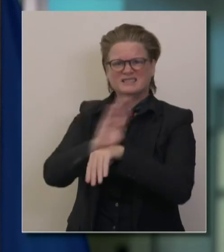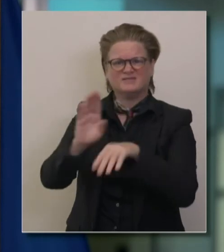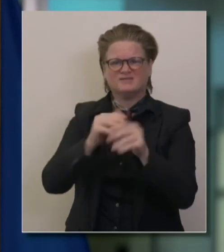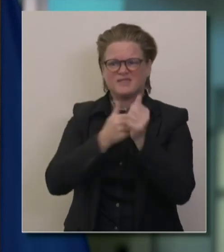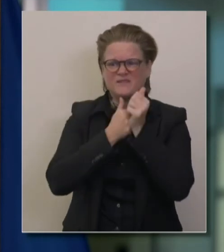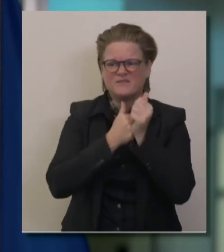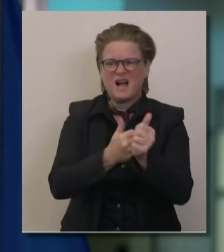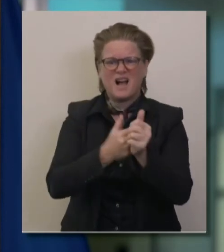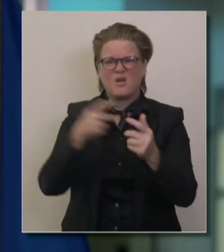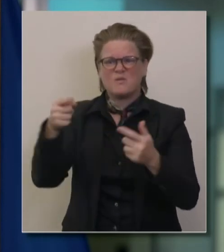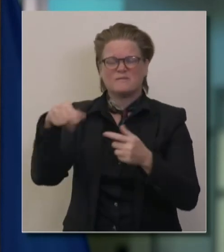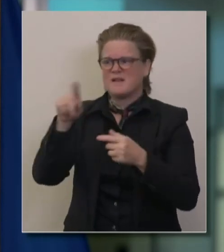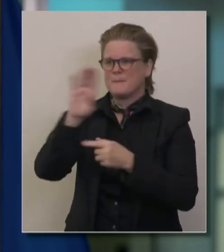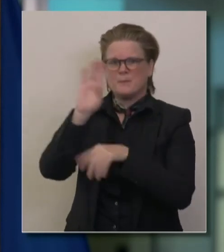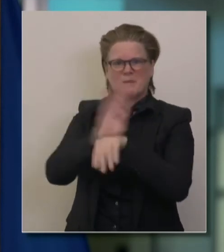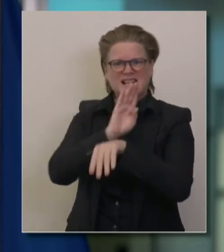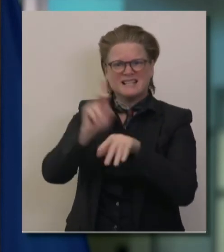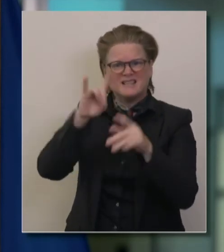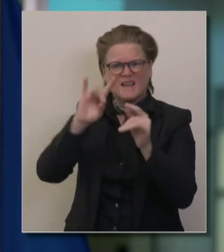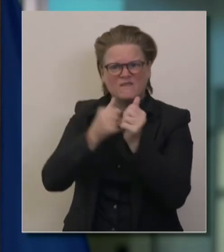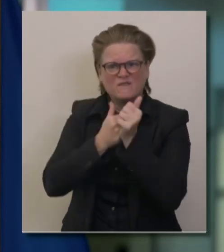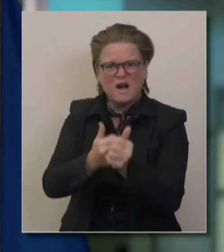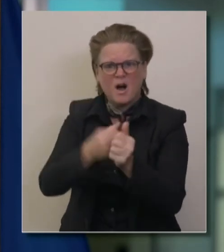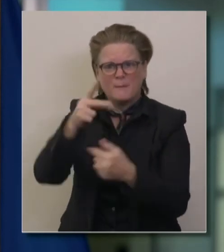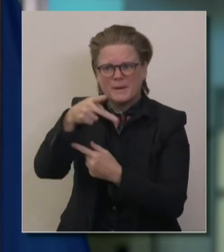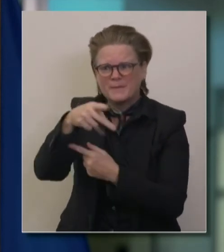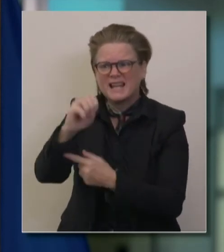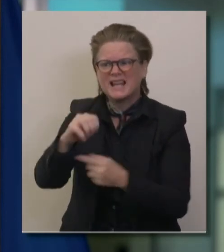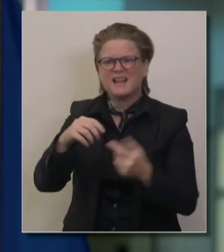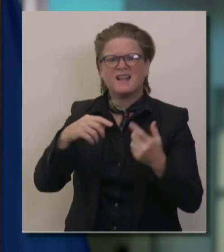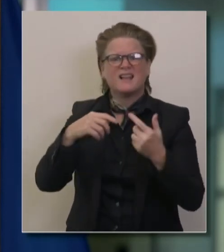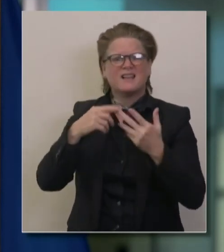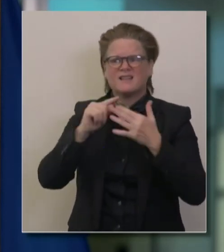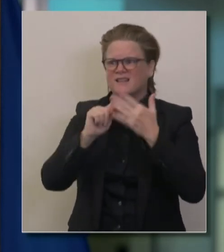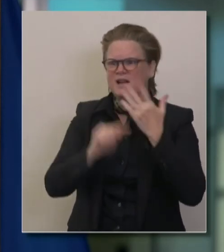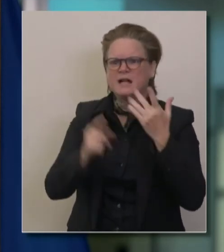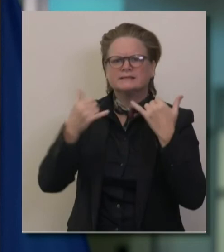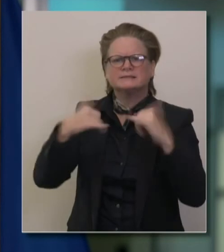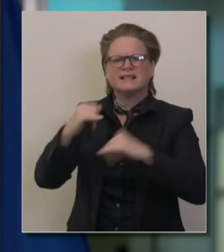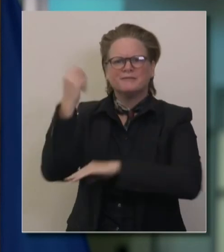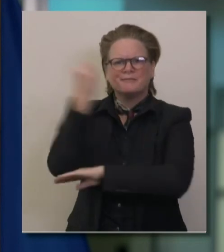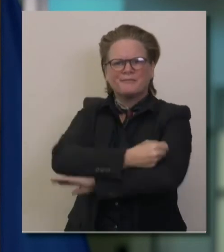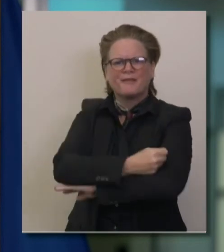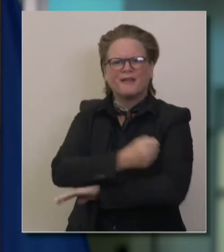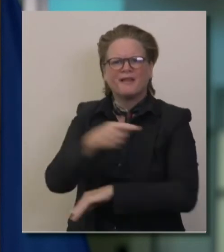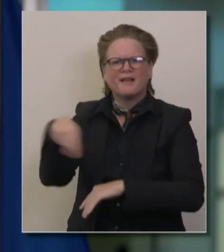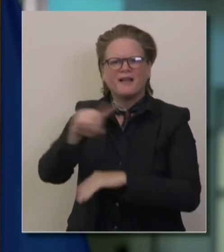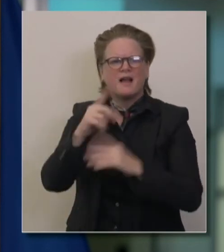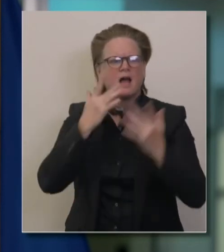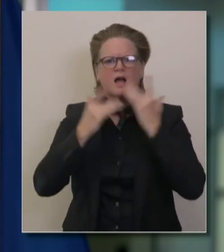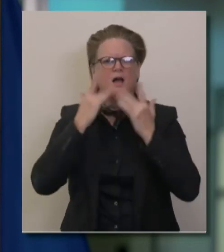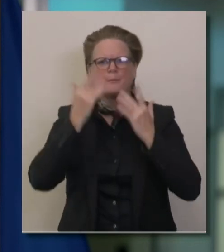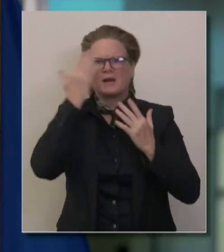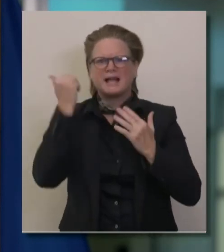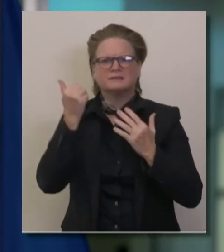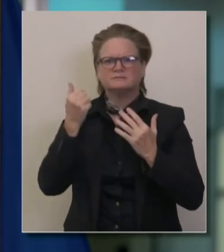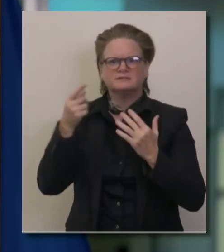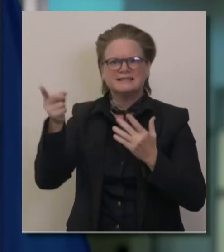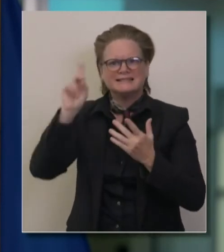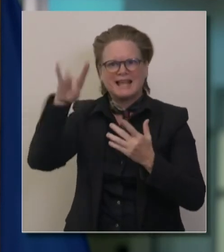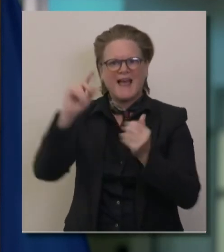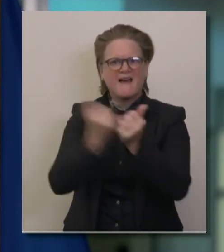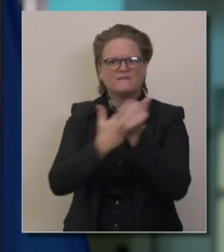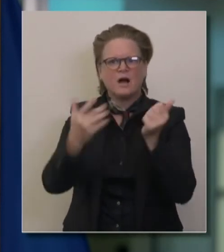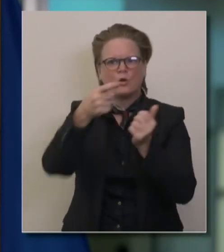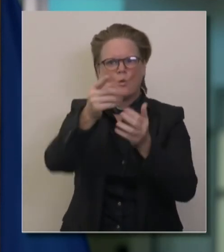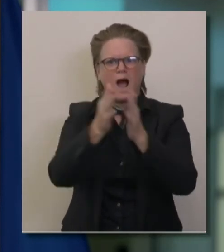the brink of losing their jobs. We're on the brink of losing our business. It's the holiday season. What do you say to these people who are really